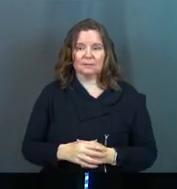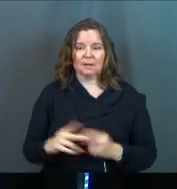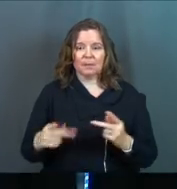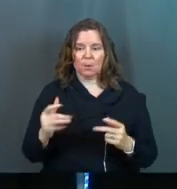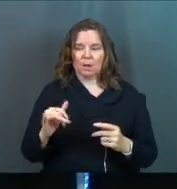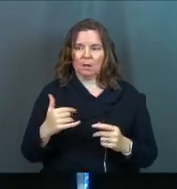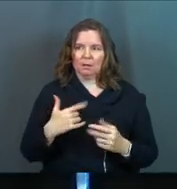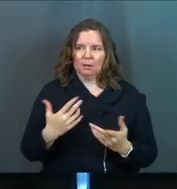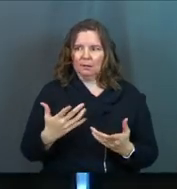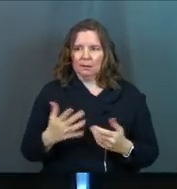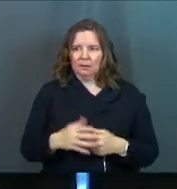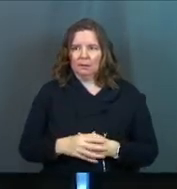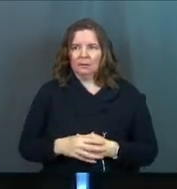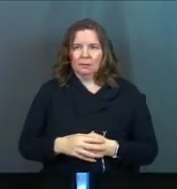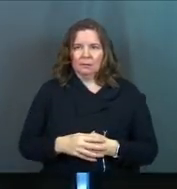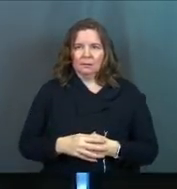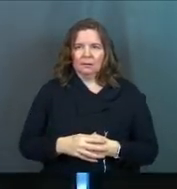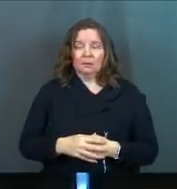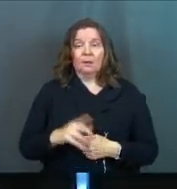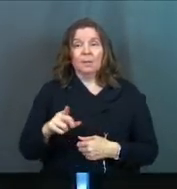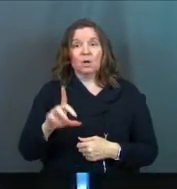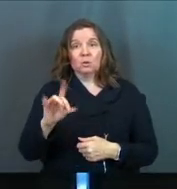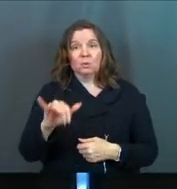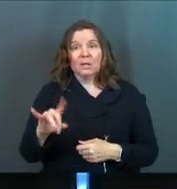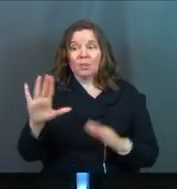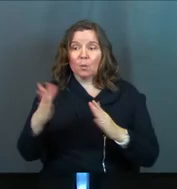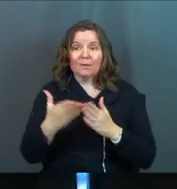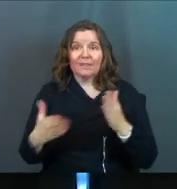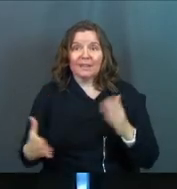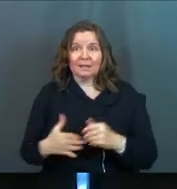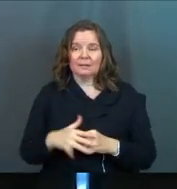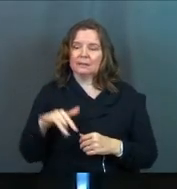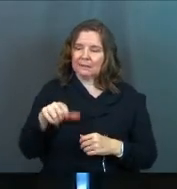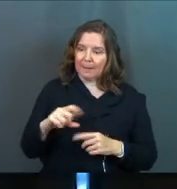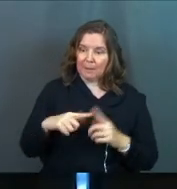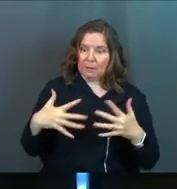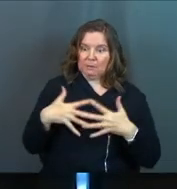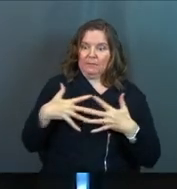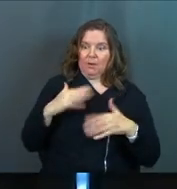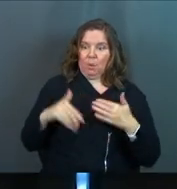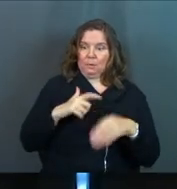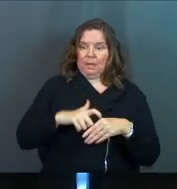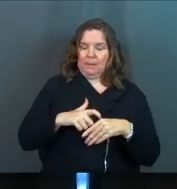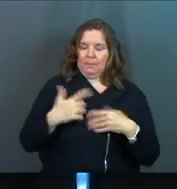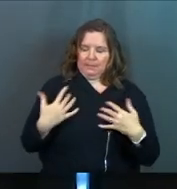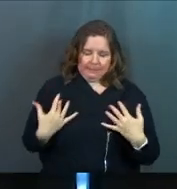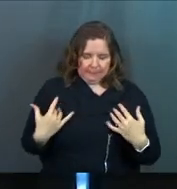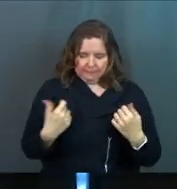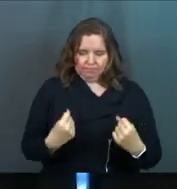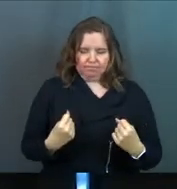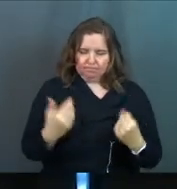People are always like, But you did the wonderful thing. Yep, I was terrified the whole time.